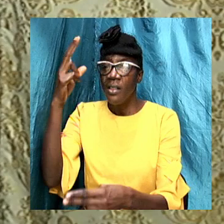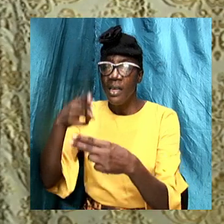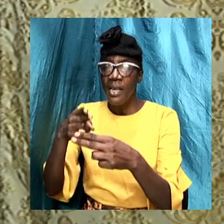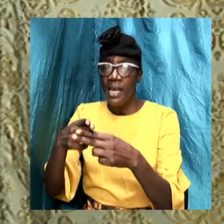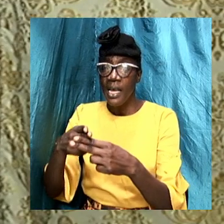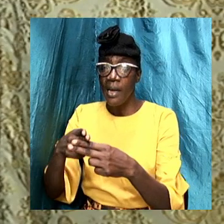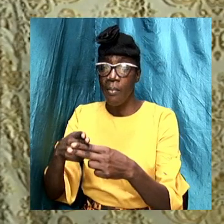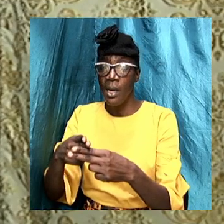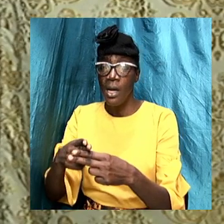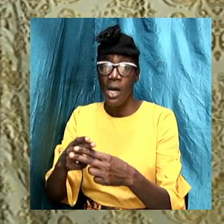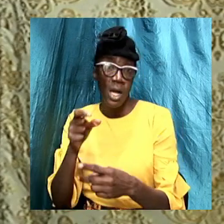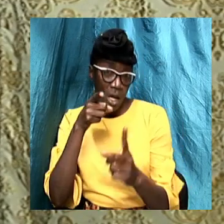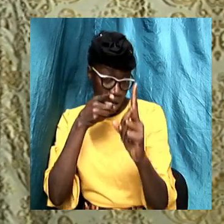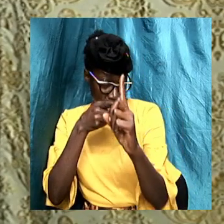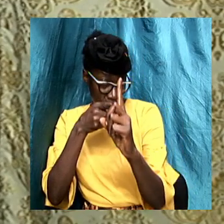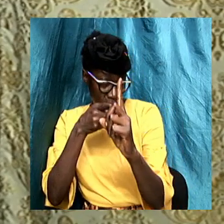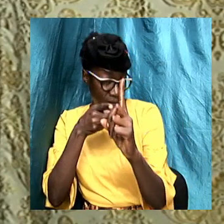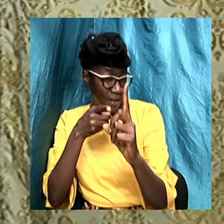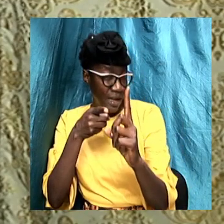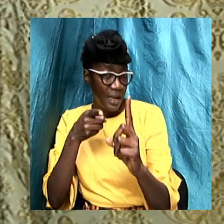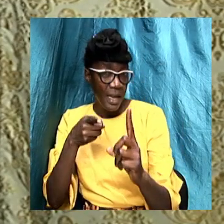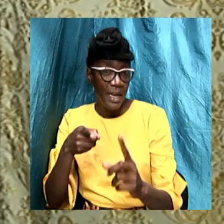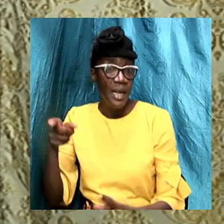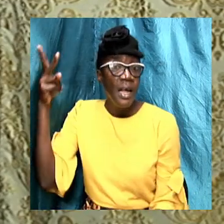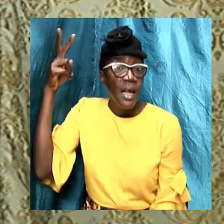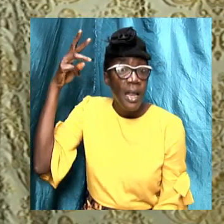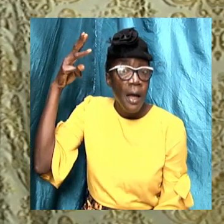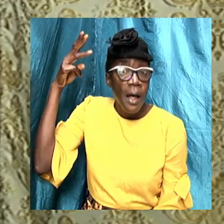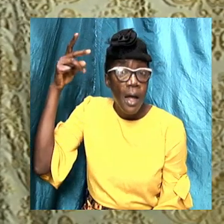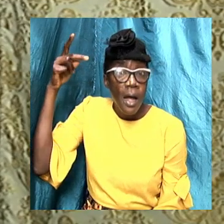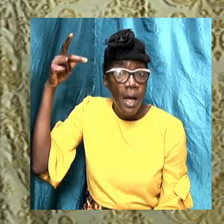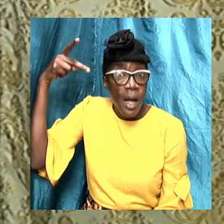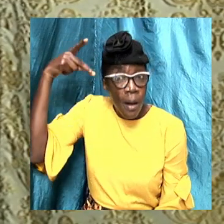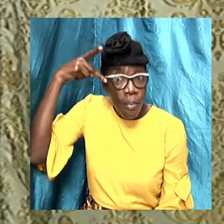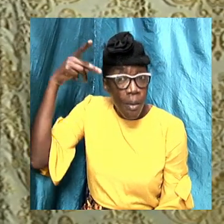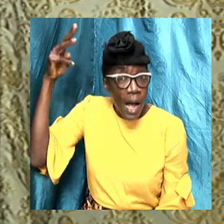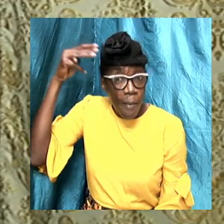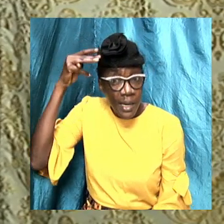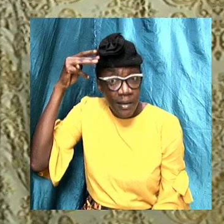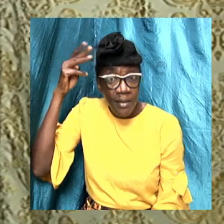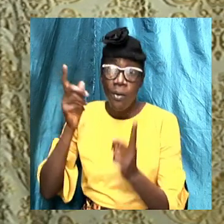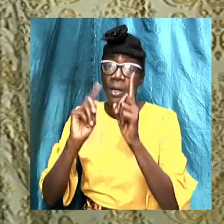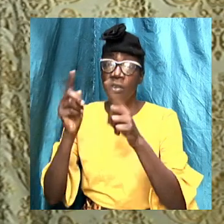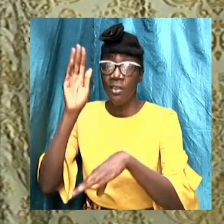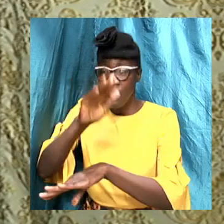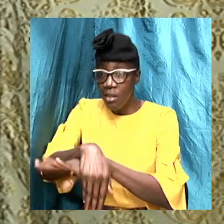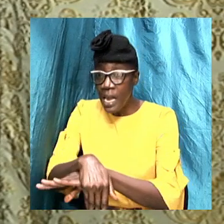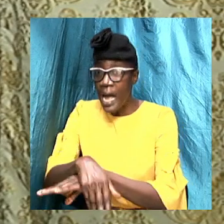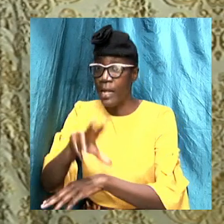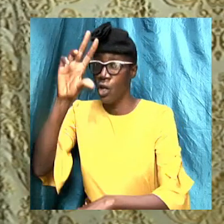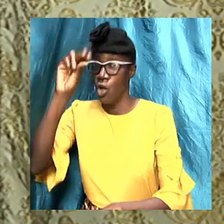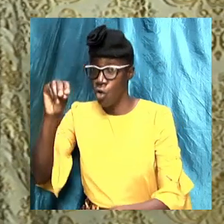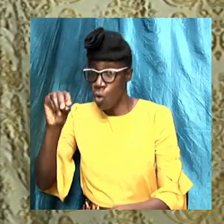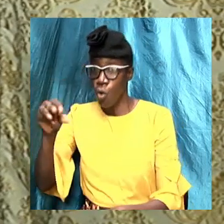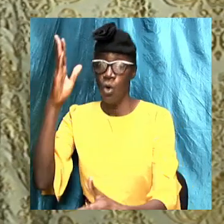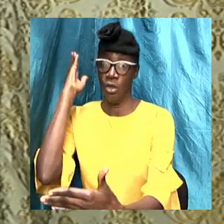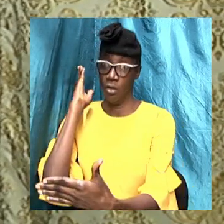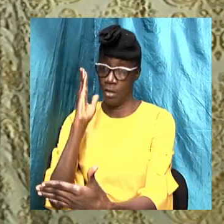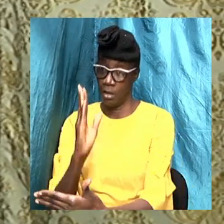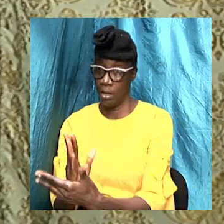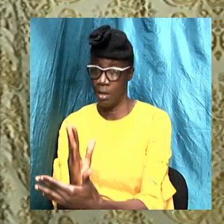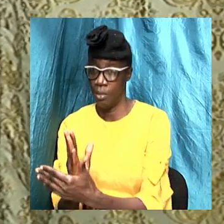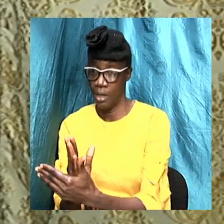that the Prime Minister will speak tonight, and what we are seeing is that there is no reduction, you know,